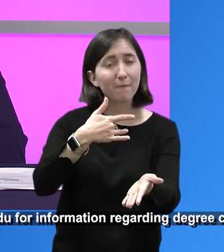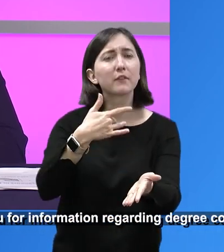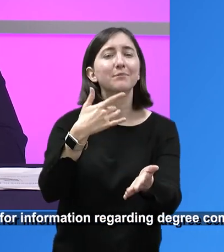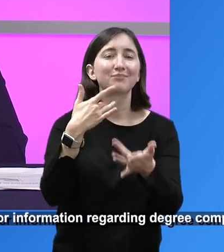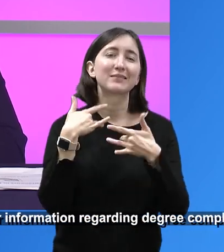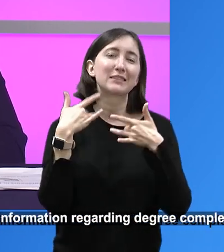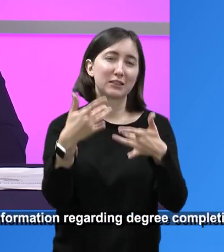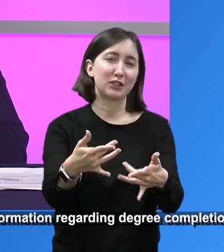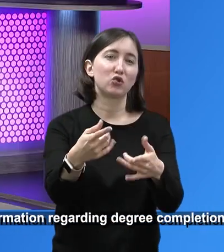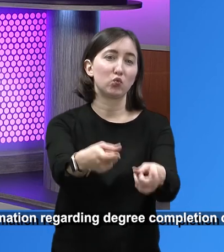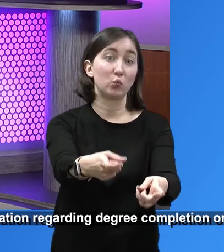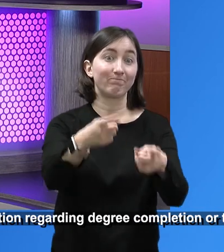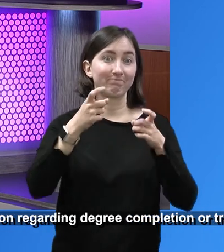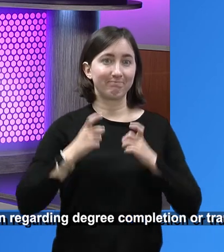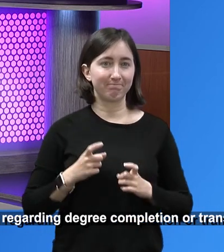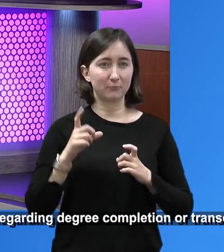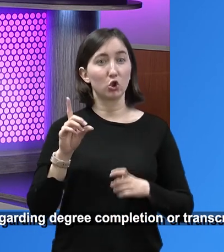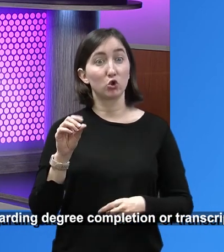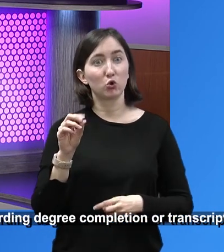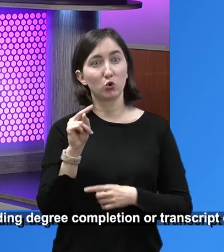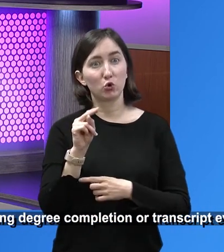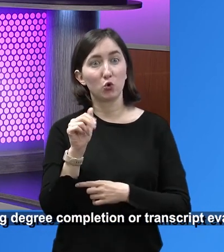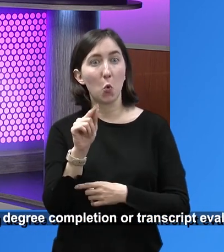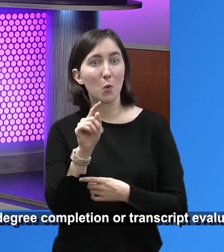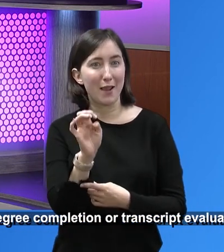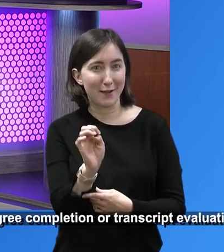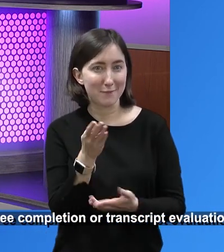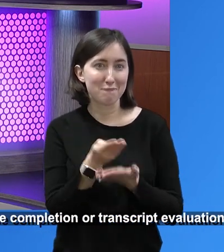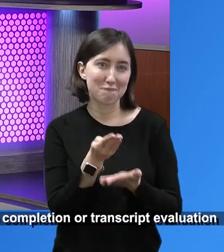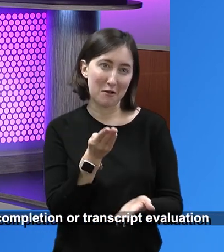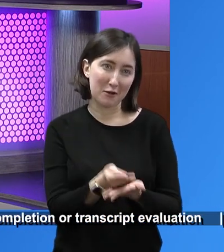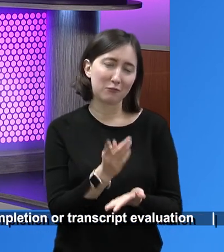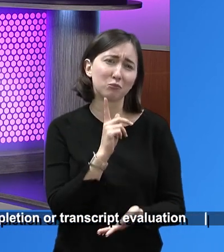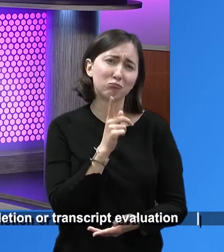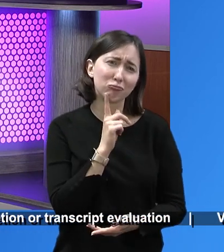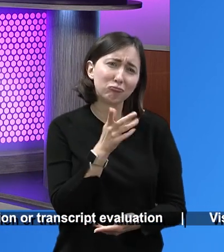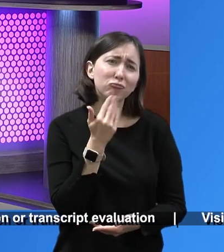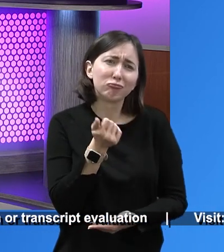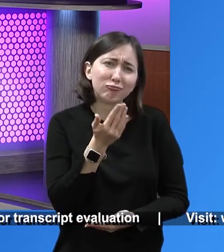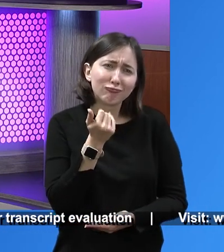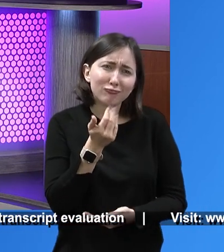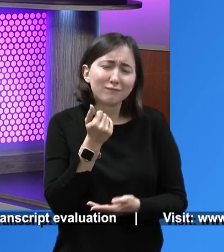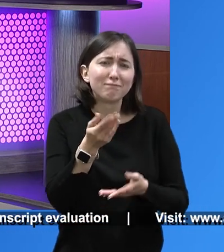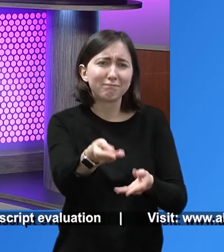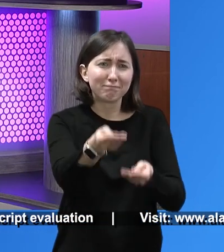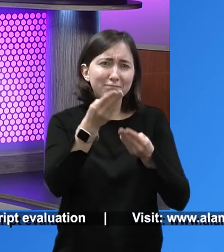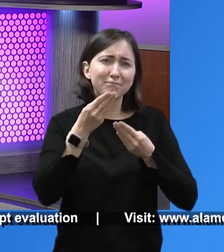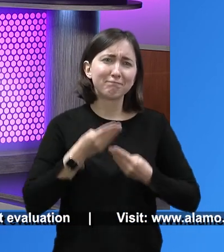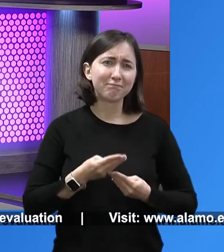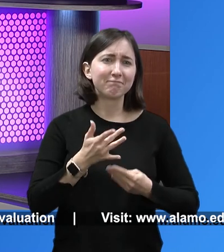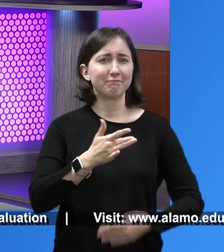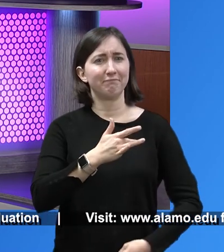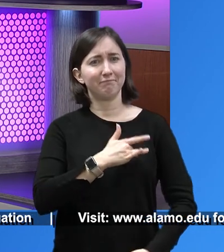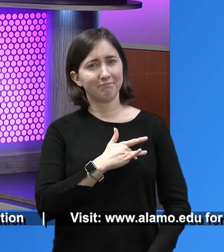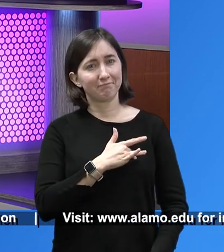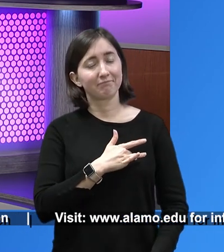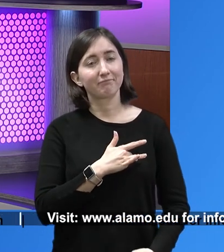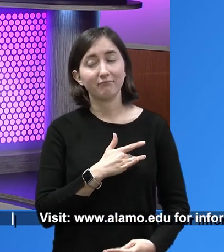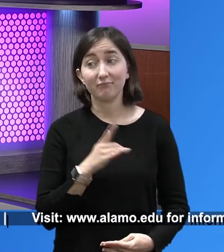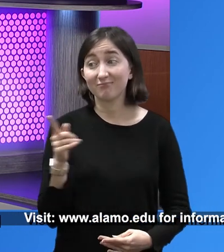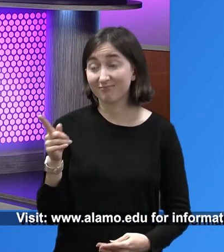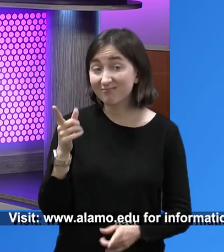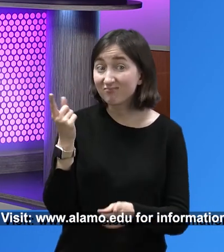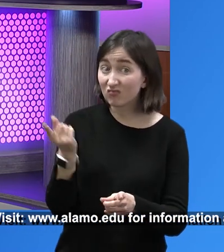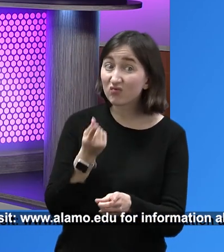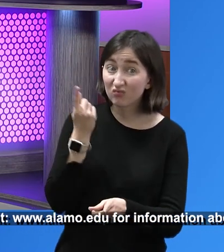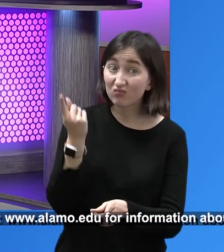closing their loans. Yeah. they're paying it forward. And that, I absolutely love that when that happens. Thank you, Alma, and for sharing that. That's